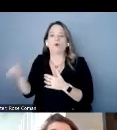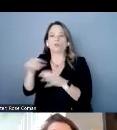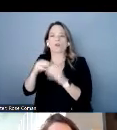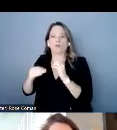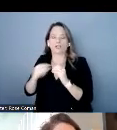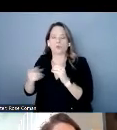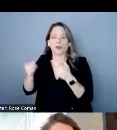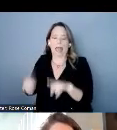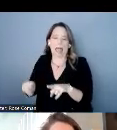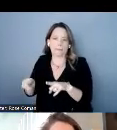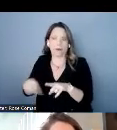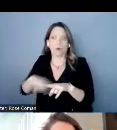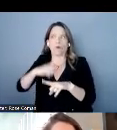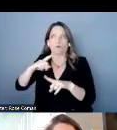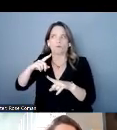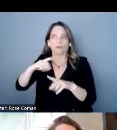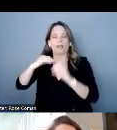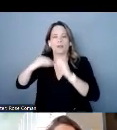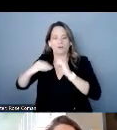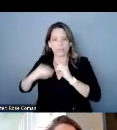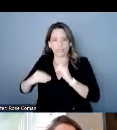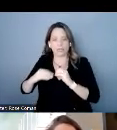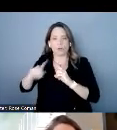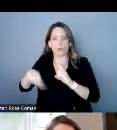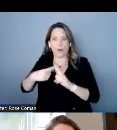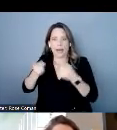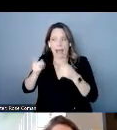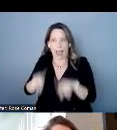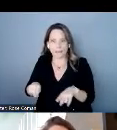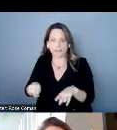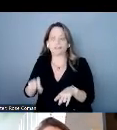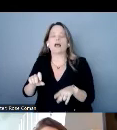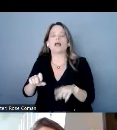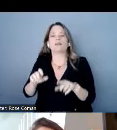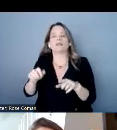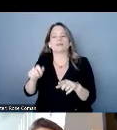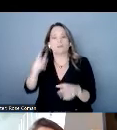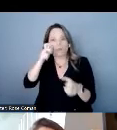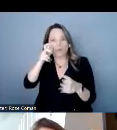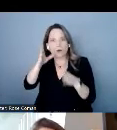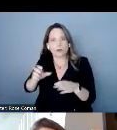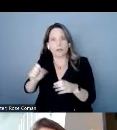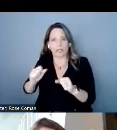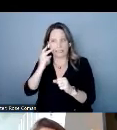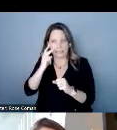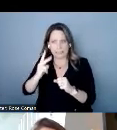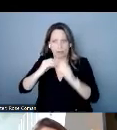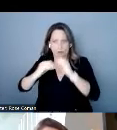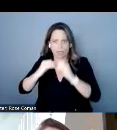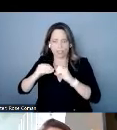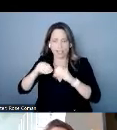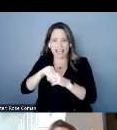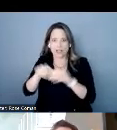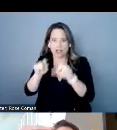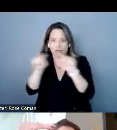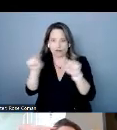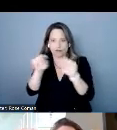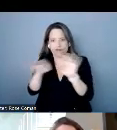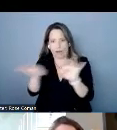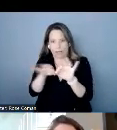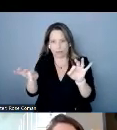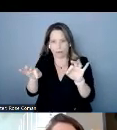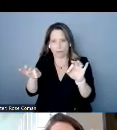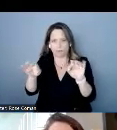better method of receiving captions for them because they can see the corrections as they're made in the transcript as they're reading not